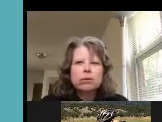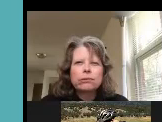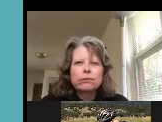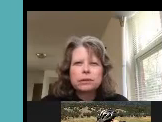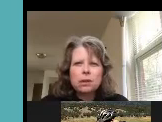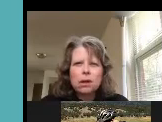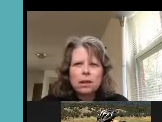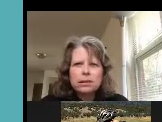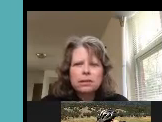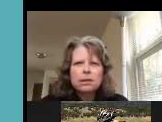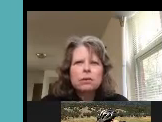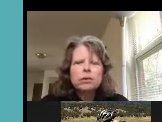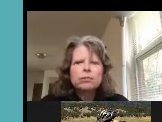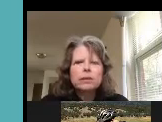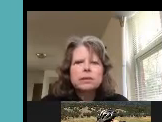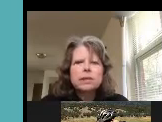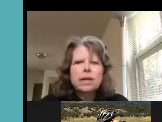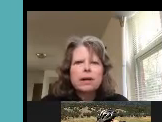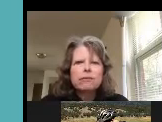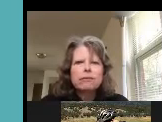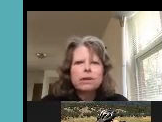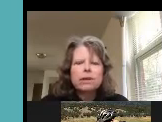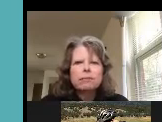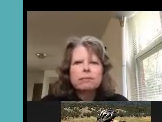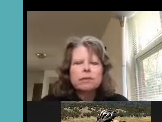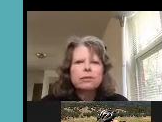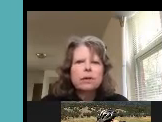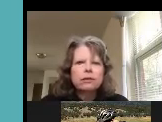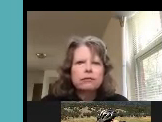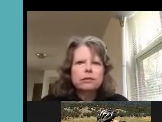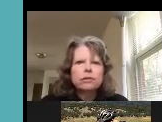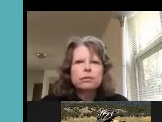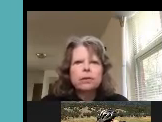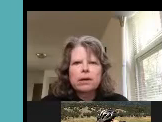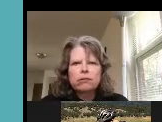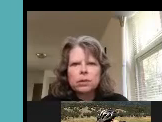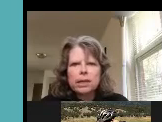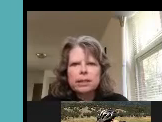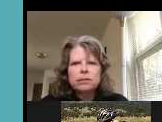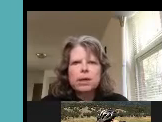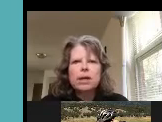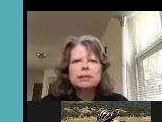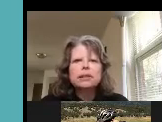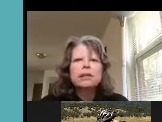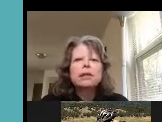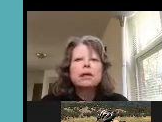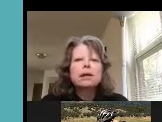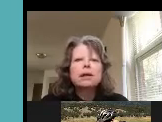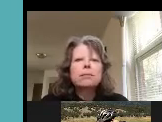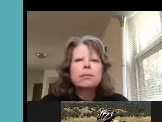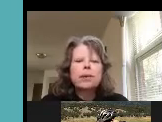with a visual field loss which means they have um either tunnel vision or they have a blind spot